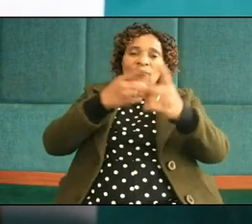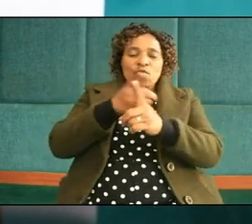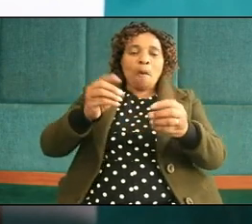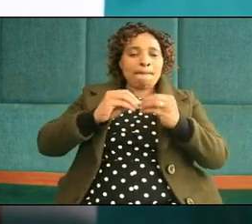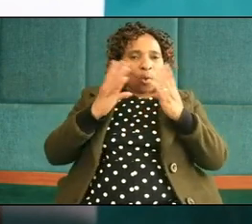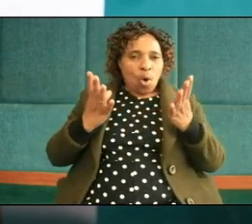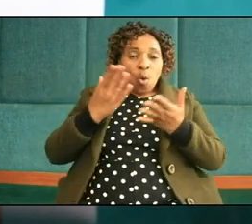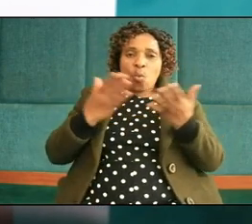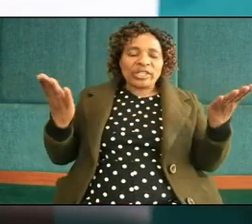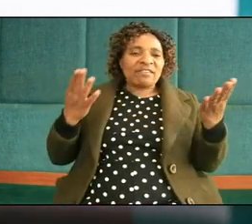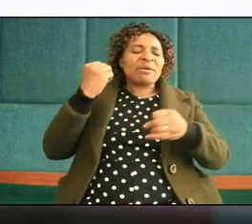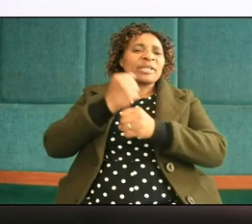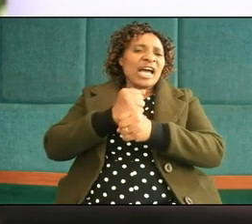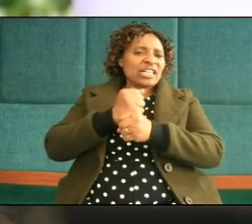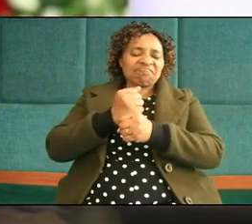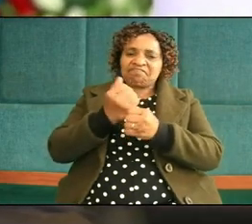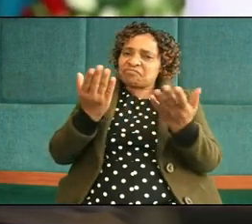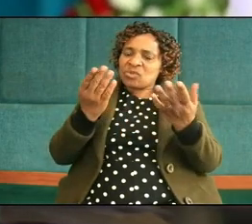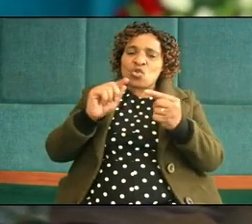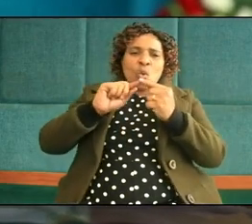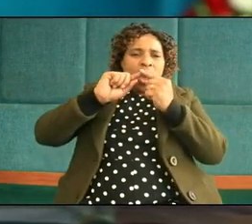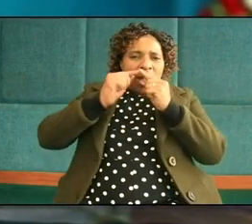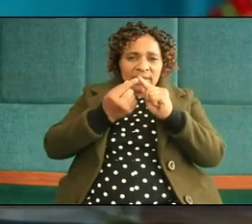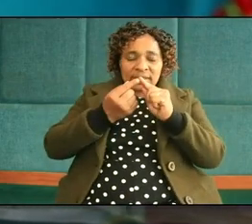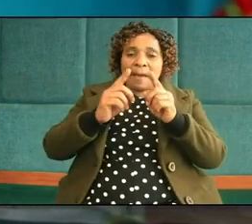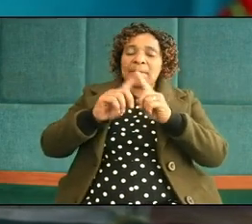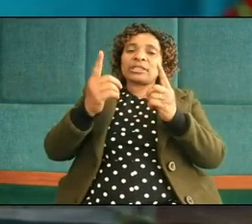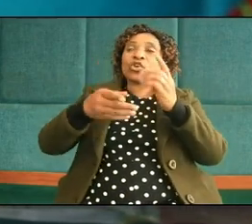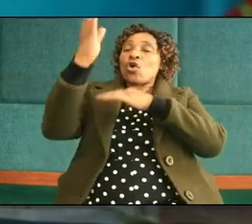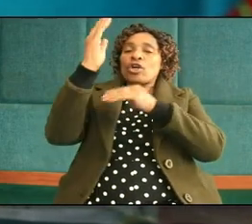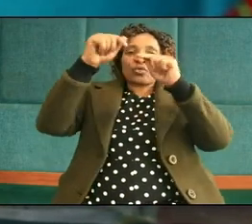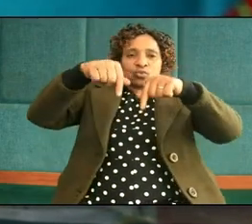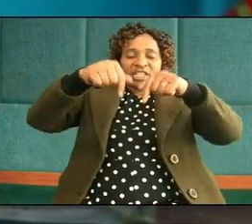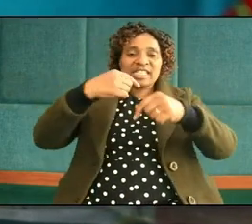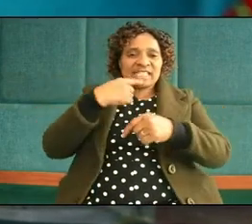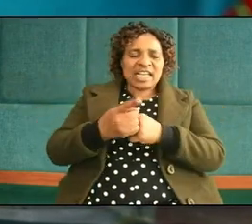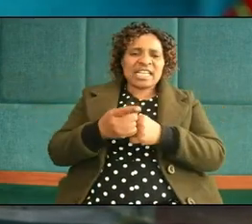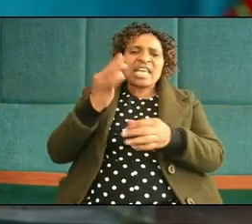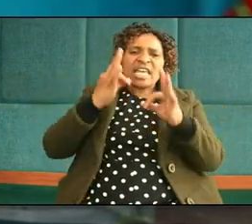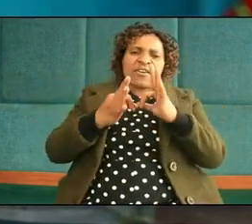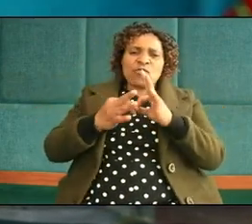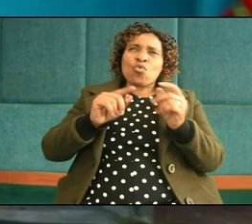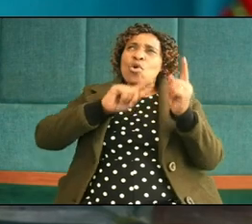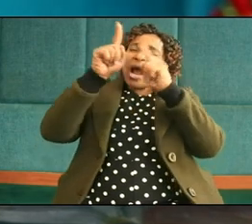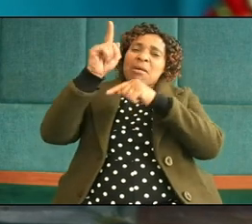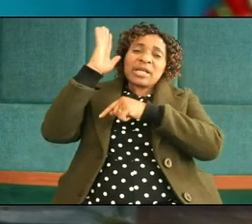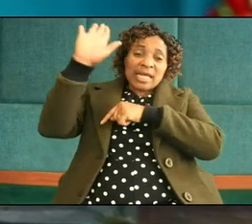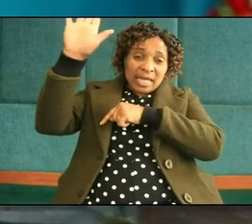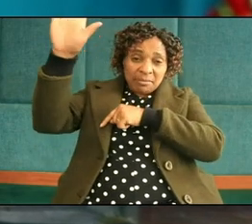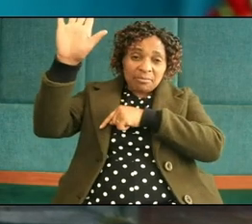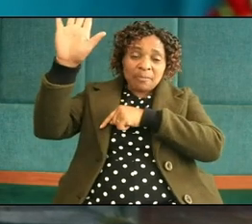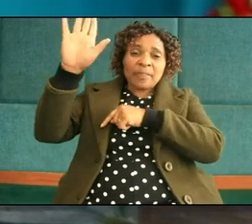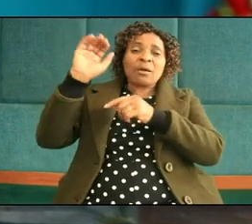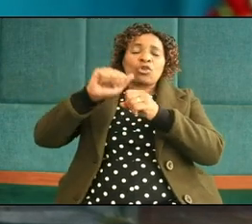has been done you are hurt but God today he says if you come to me I will heal